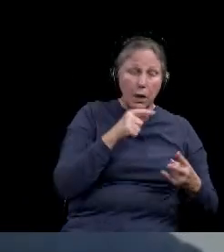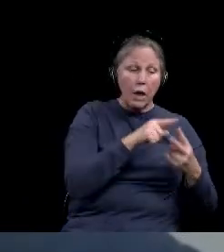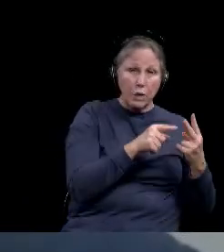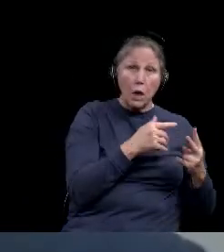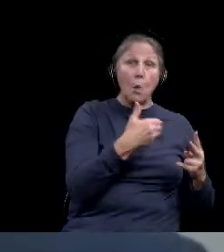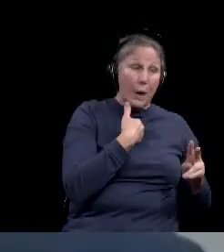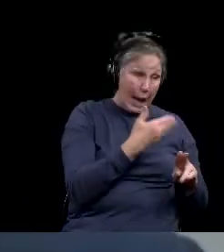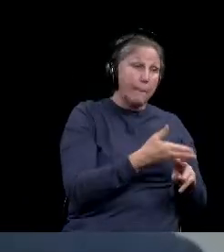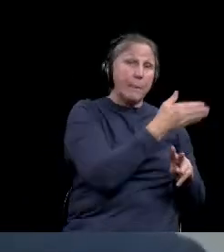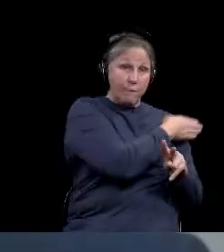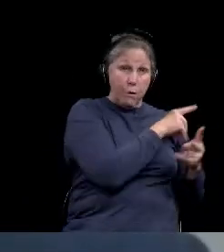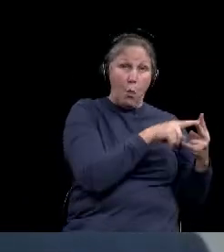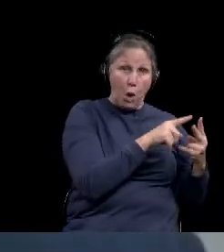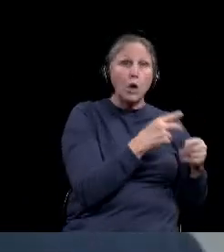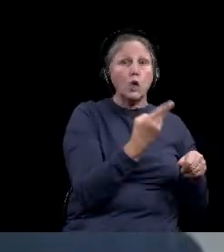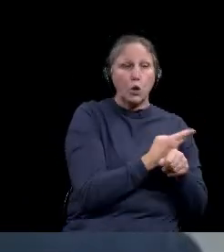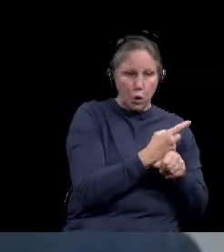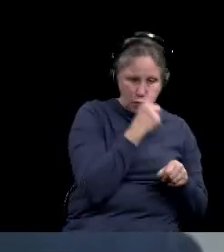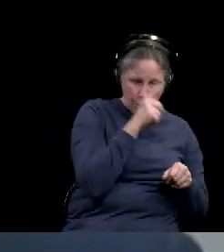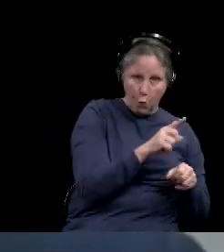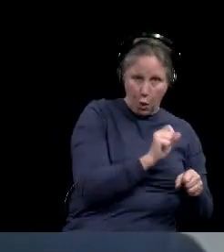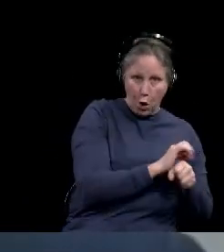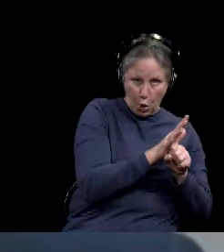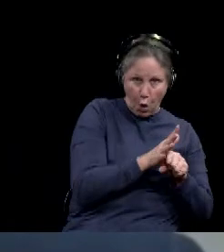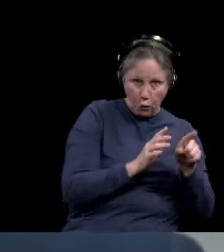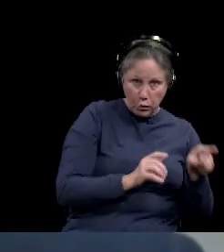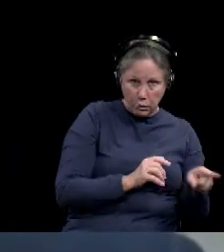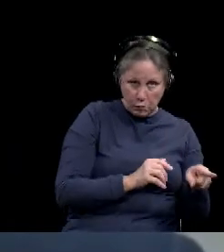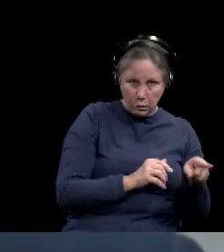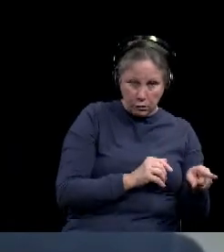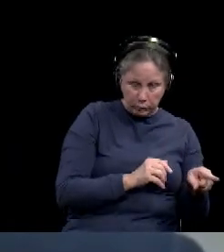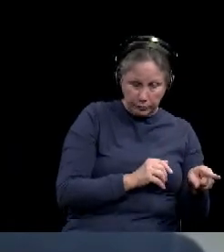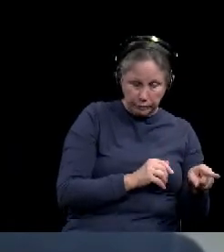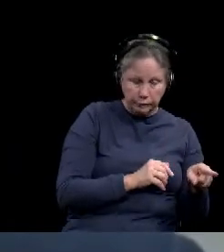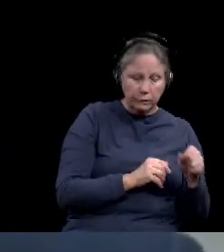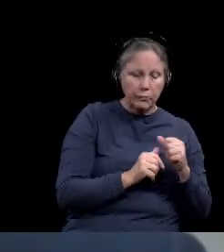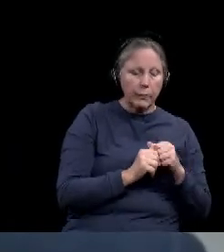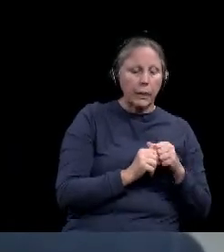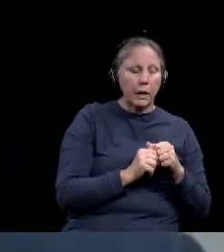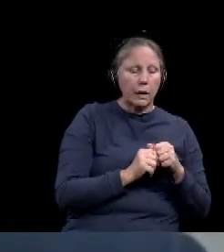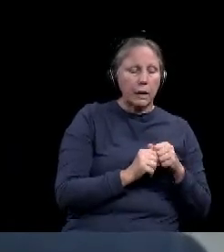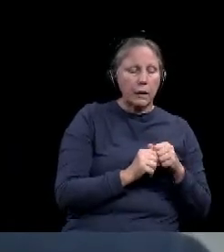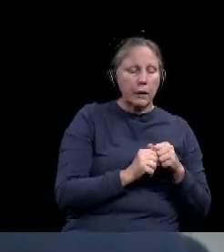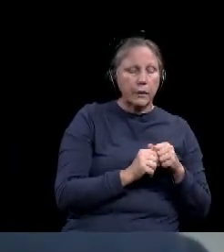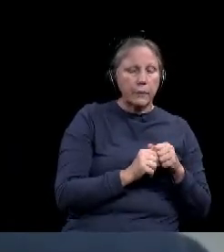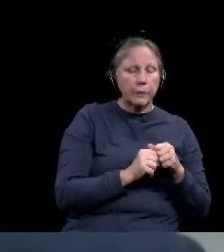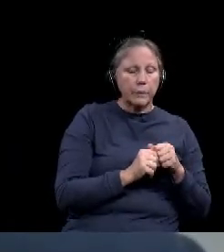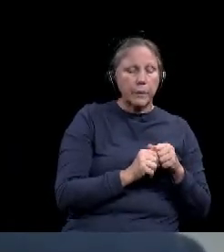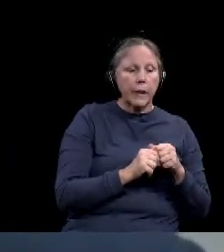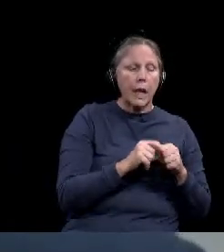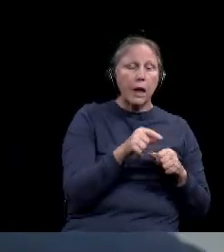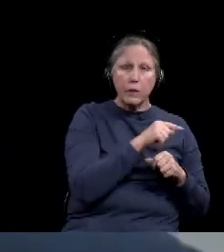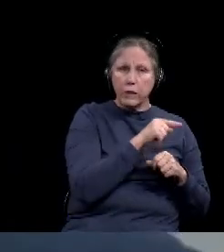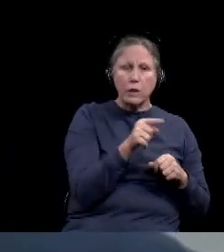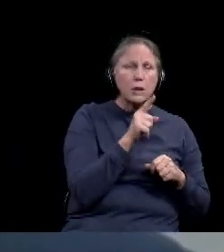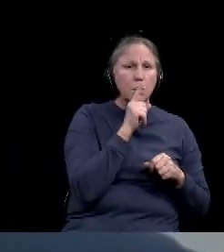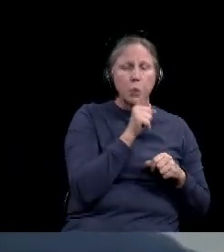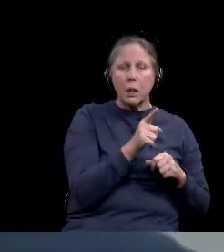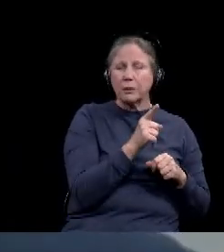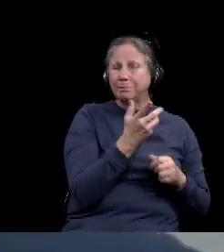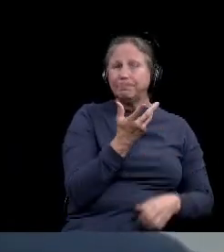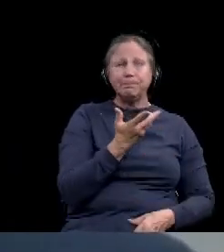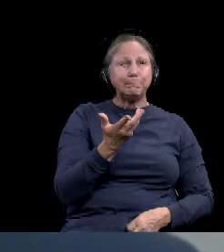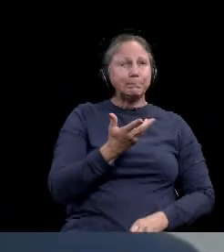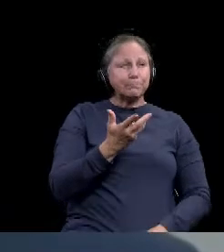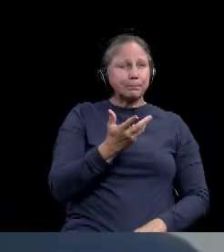existed in the past, but they're being used to, uh, treat COVID more effectively. Um, these are really just though, I would just